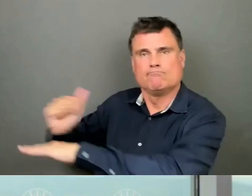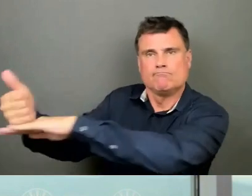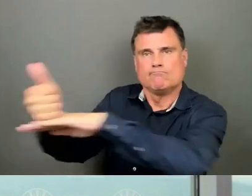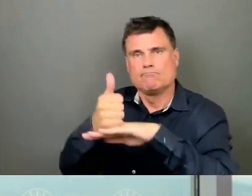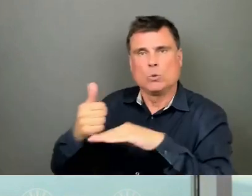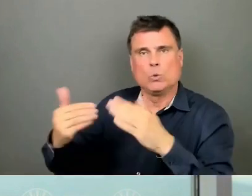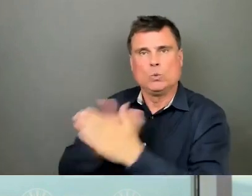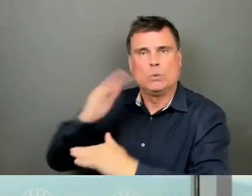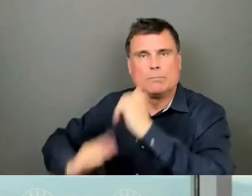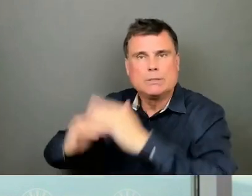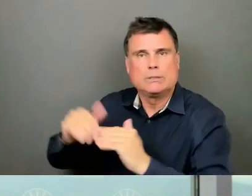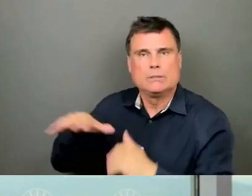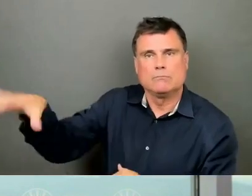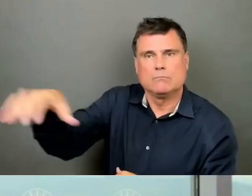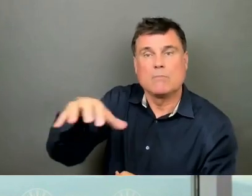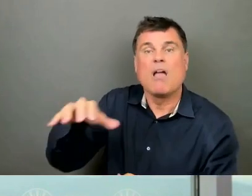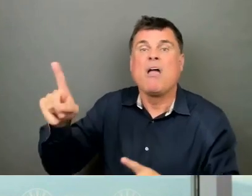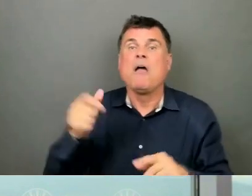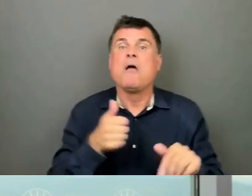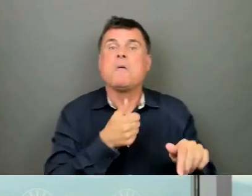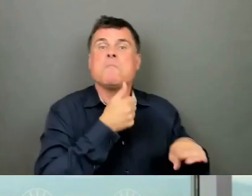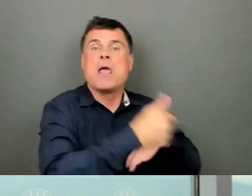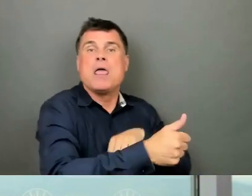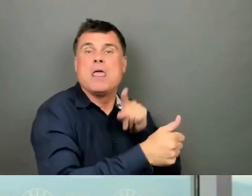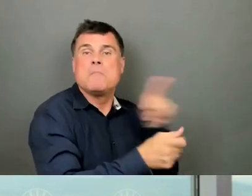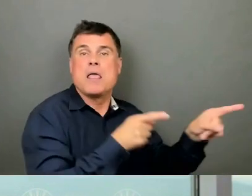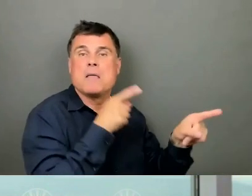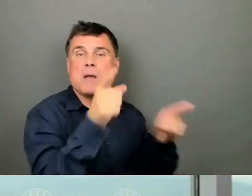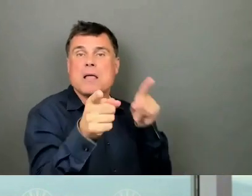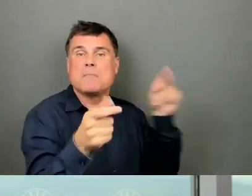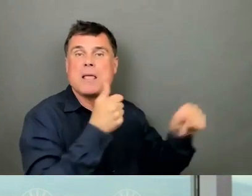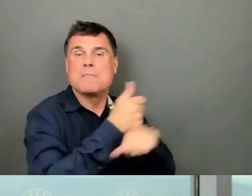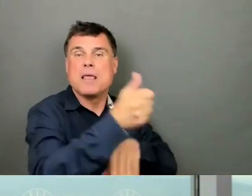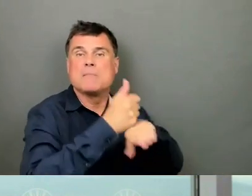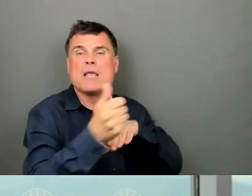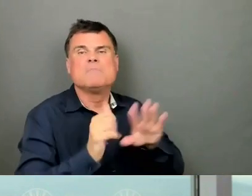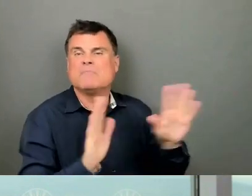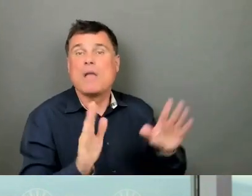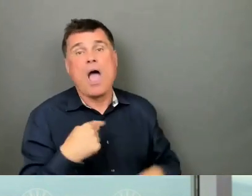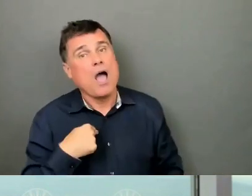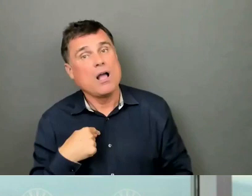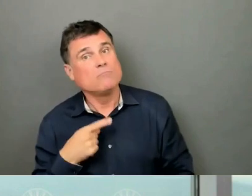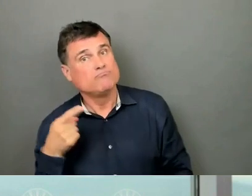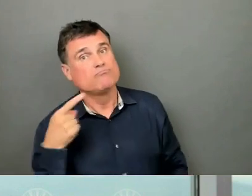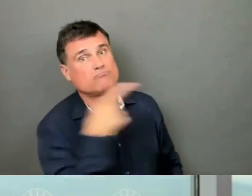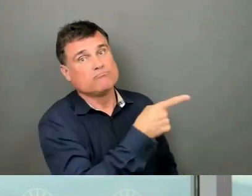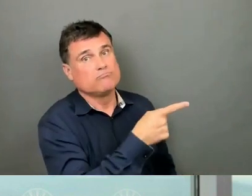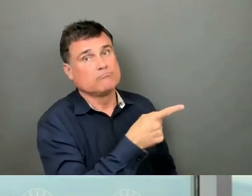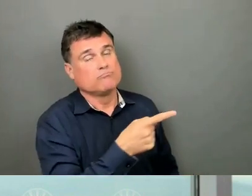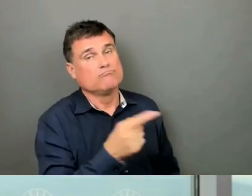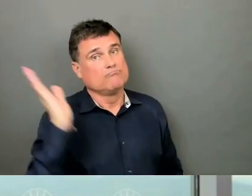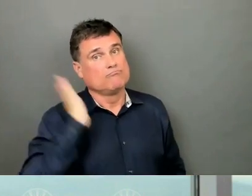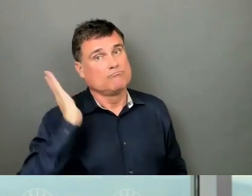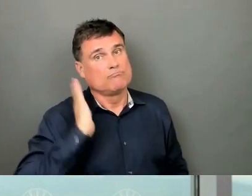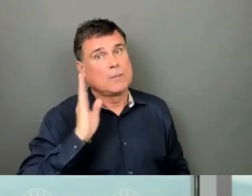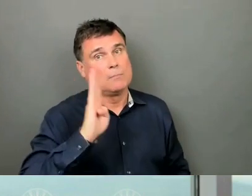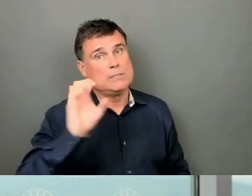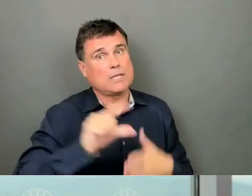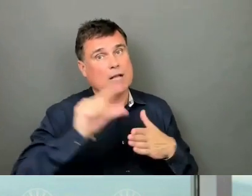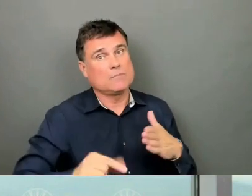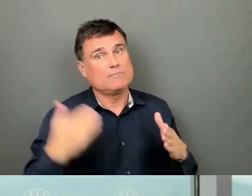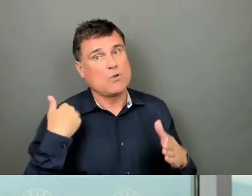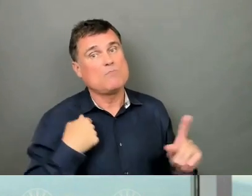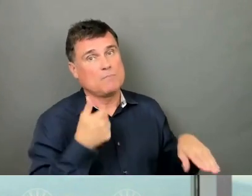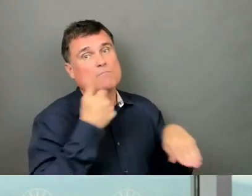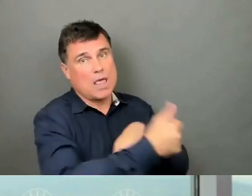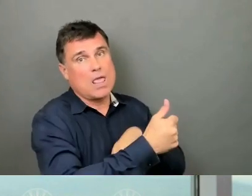I'm sure fingers could be pointed in many different directions, and I will point one at the previous government, the challenge that's in front of us in a